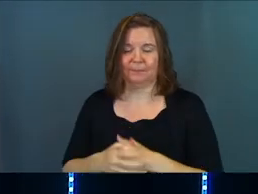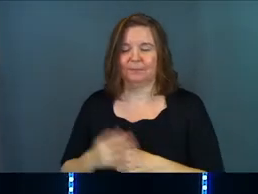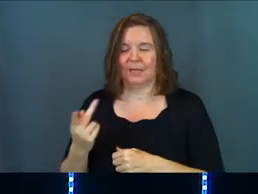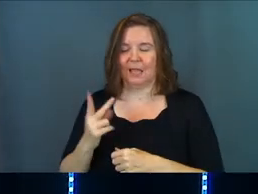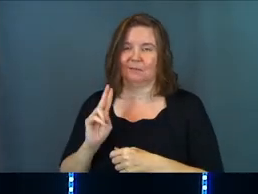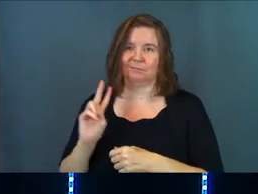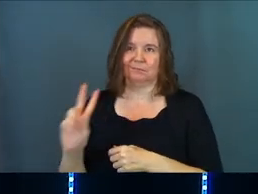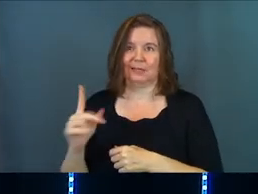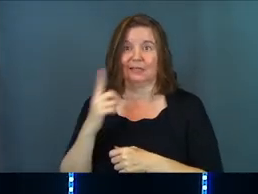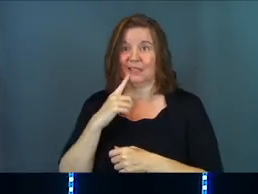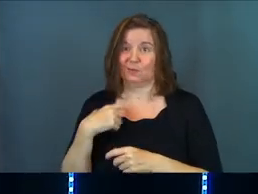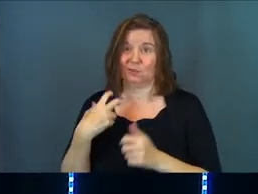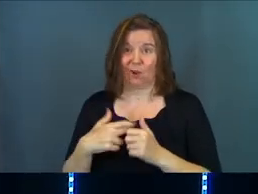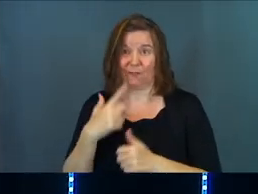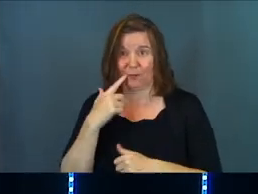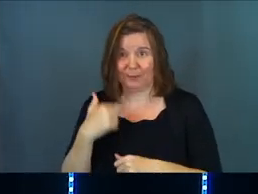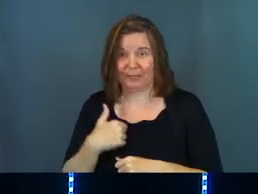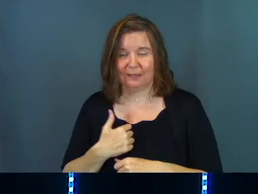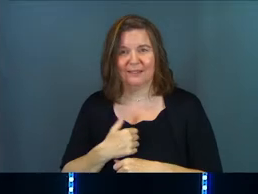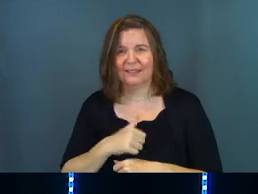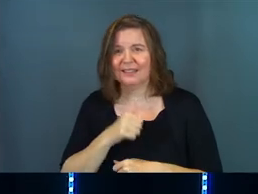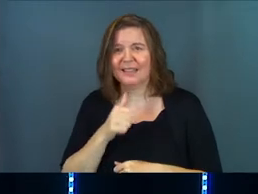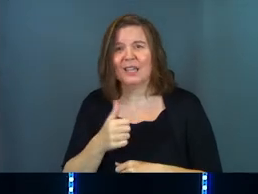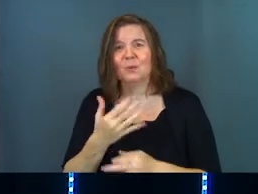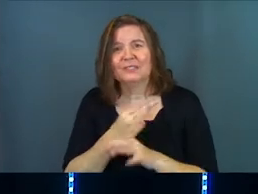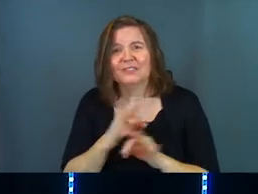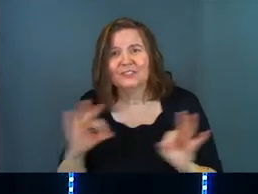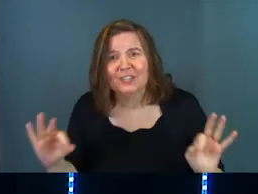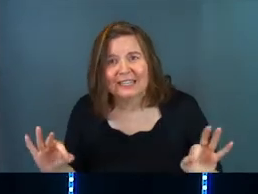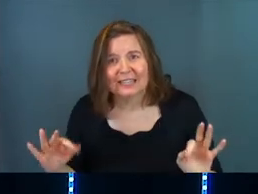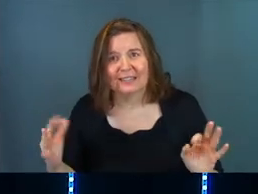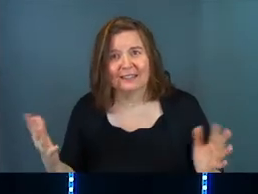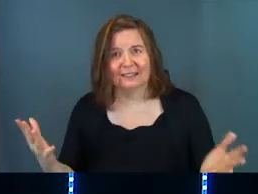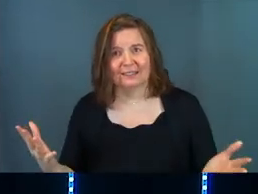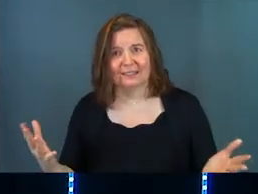And I'm making it sound like it was hard for me. It was free.